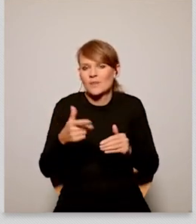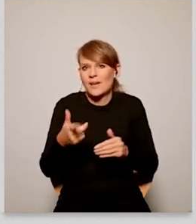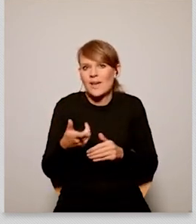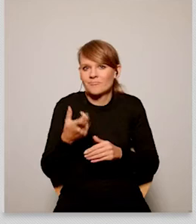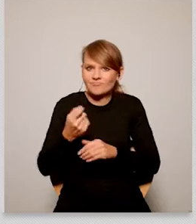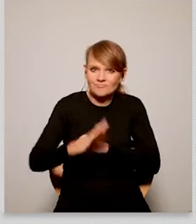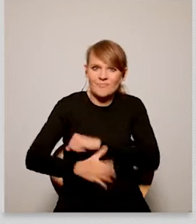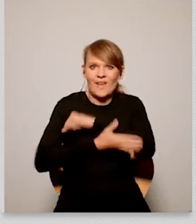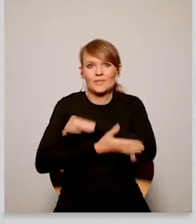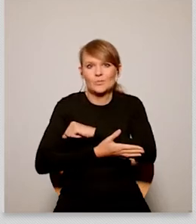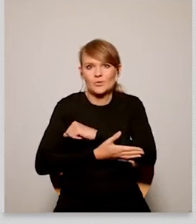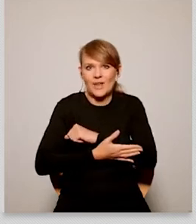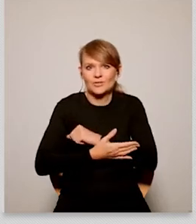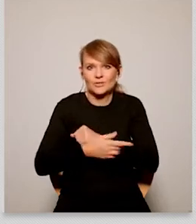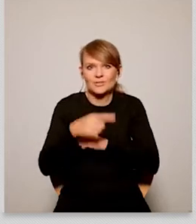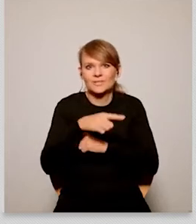would like to